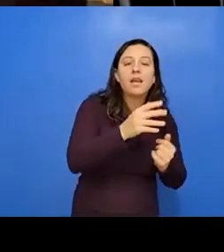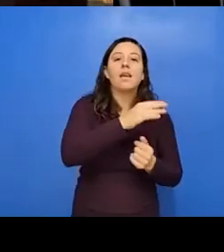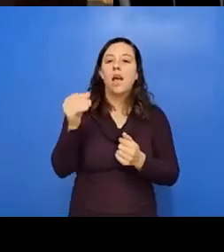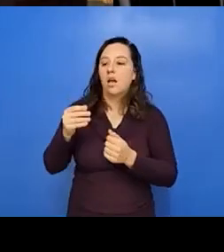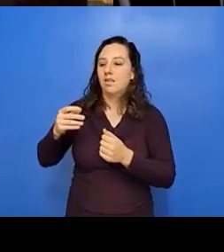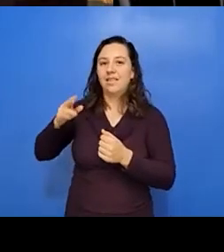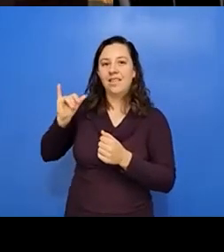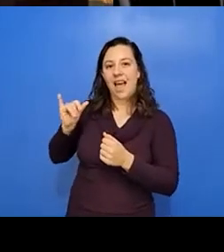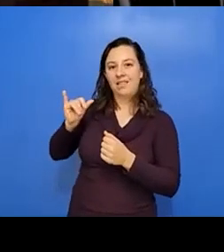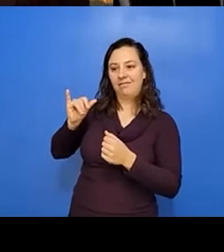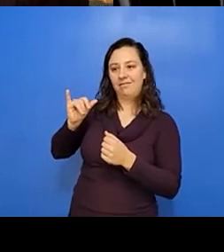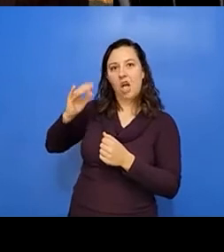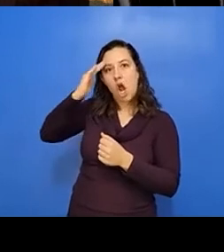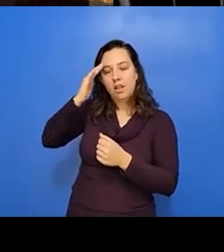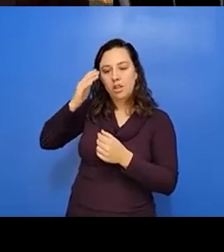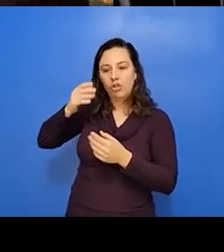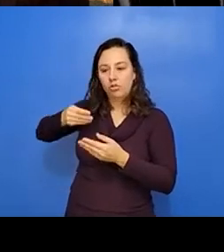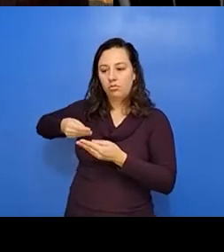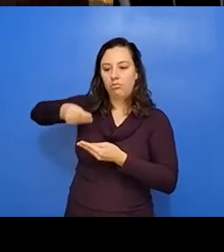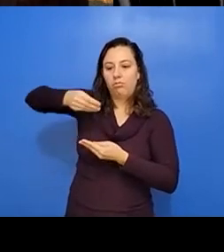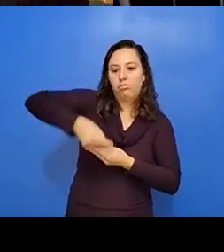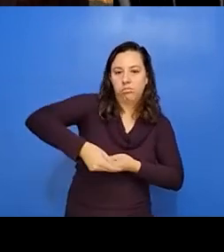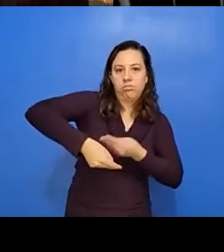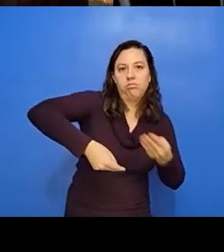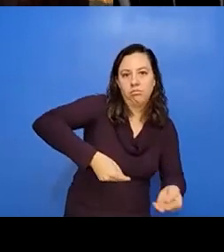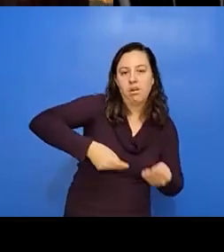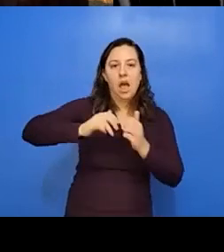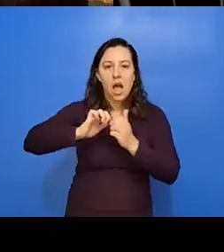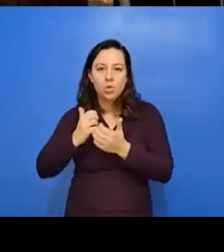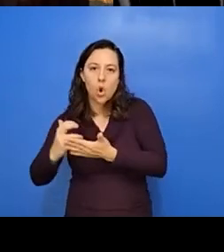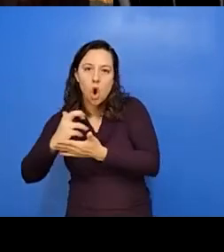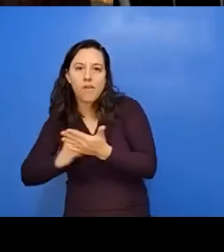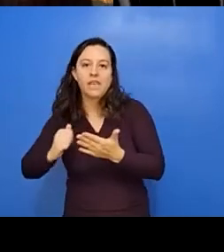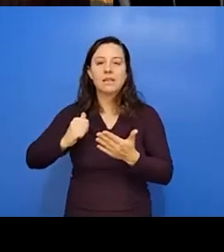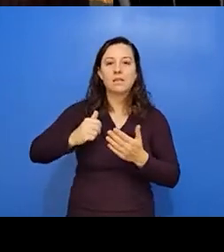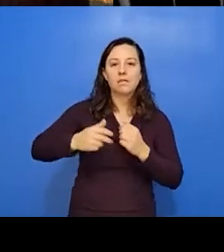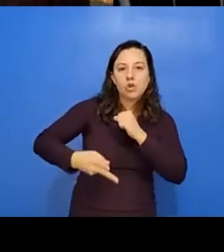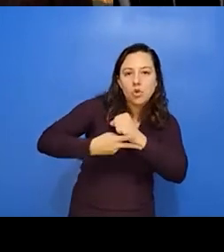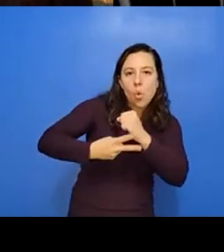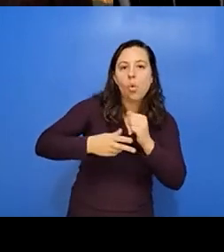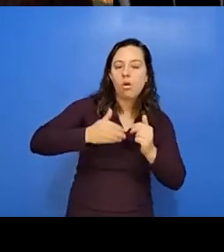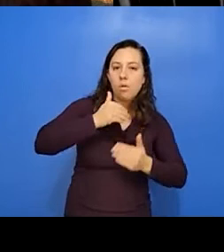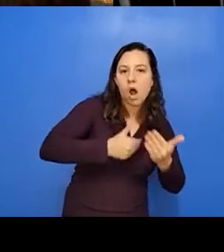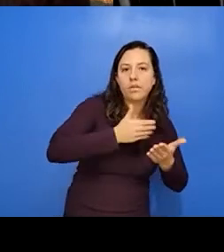knowledge of knowing how to harvest, process, store, and cook our traditional foods is something that we've been really working on